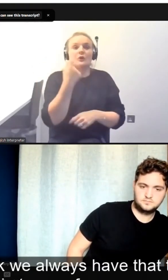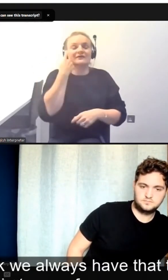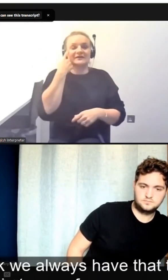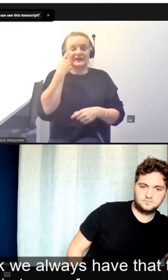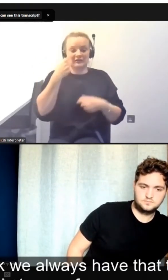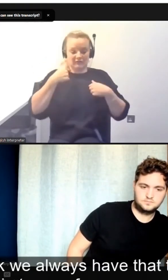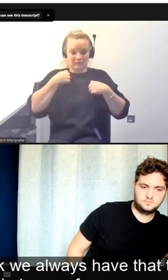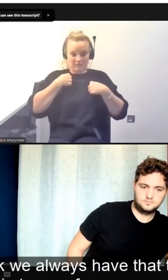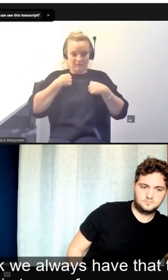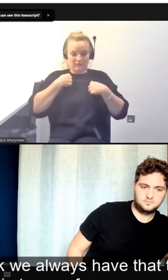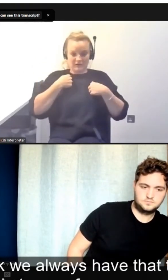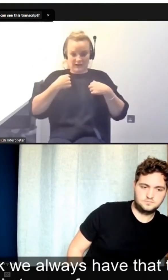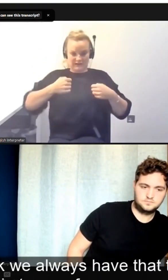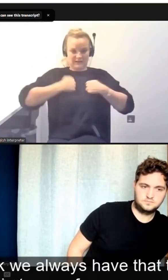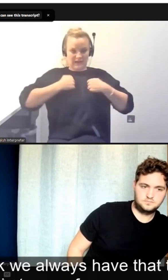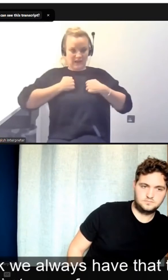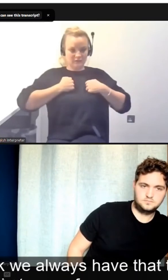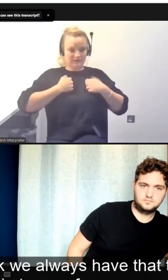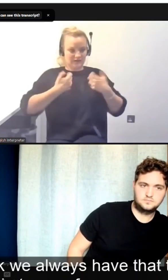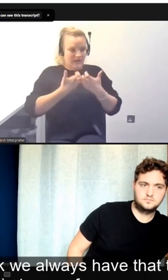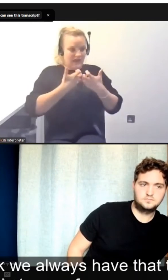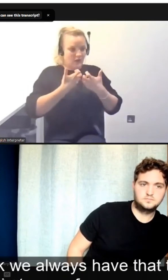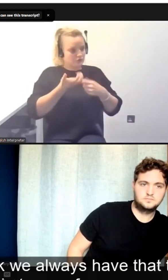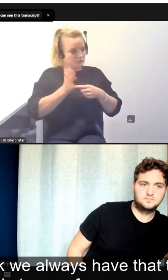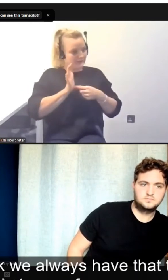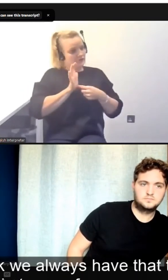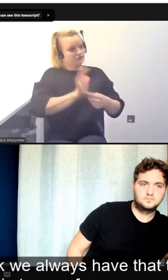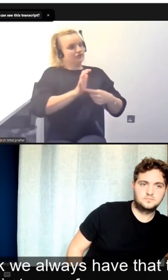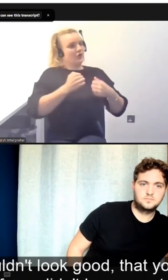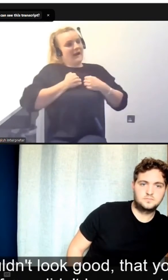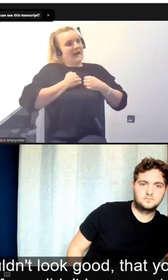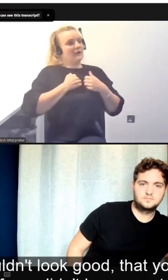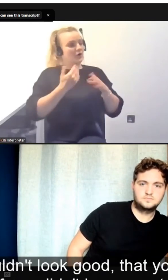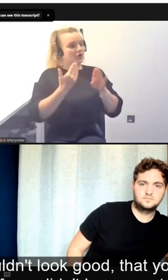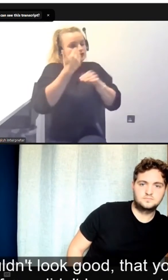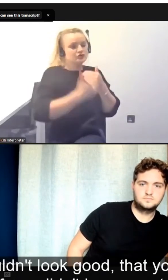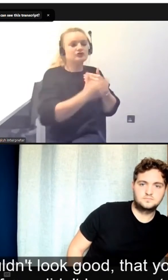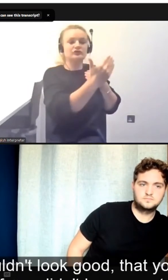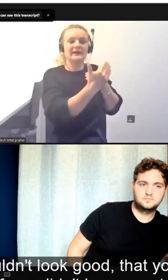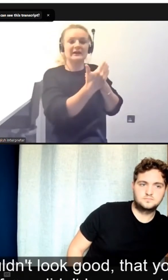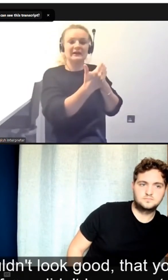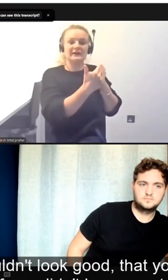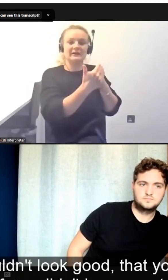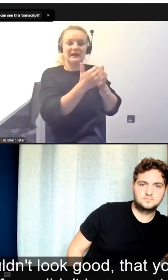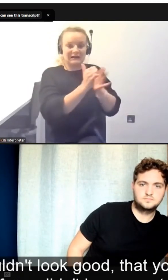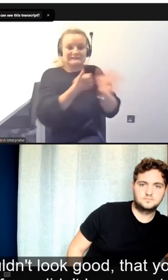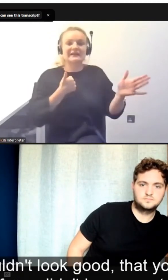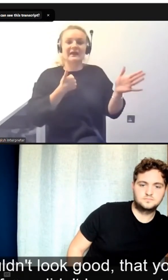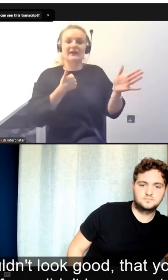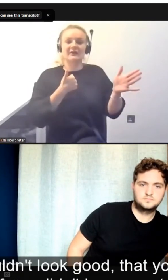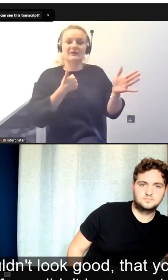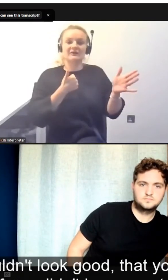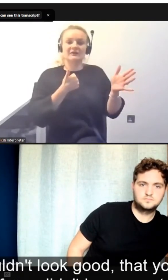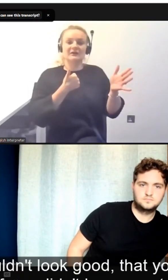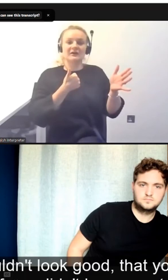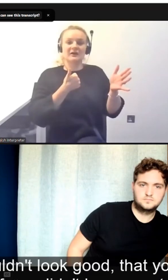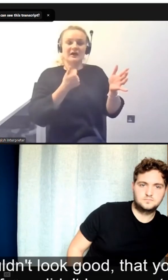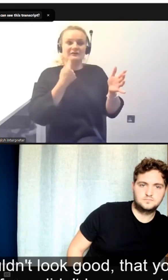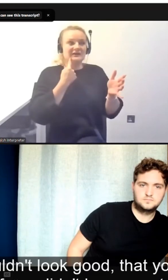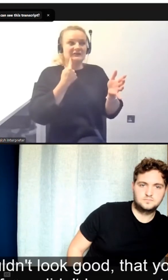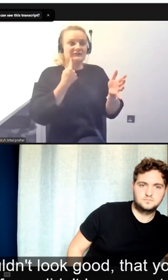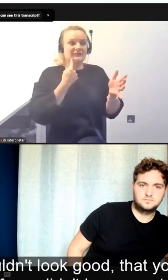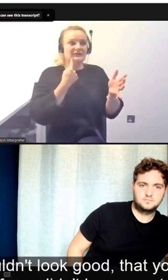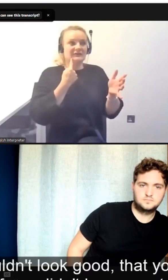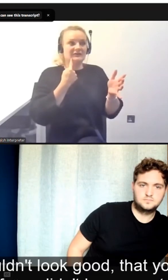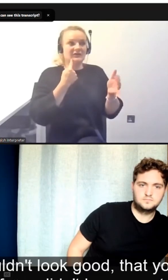of trying to make ourselves look good in terms of our own careers, but genuinely recognizing that we wouldn't look good, you know,